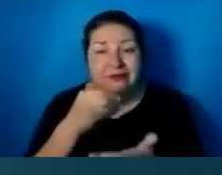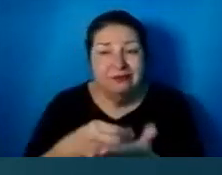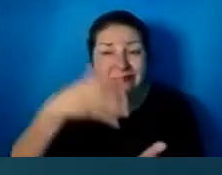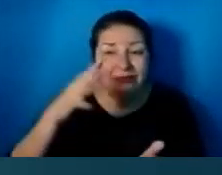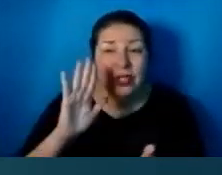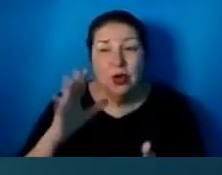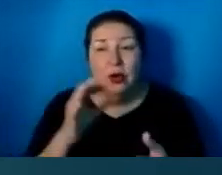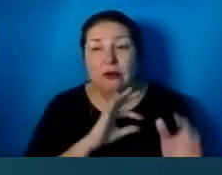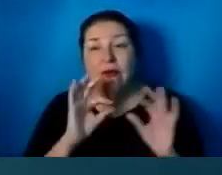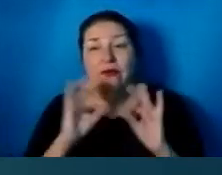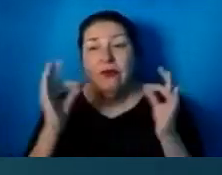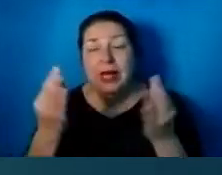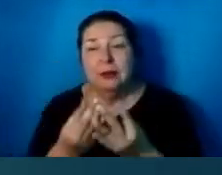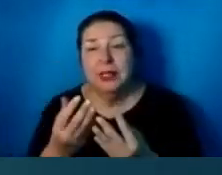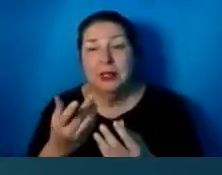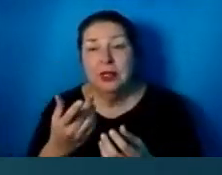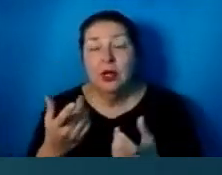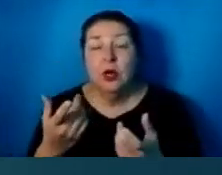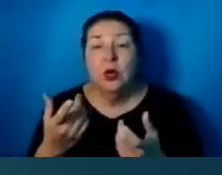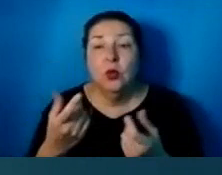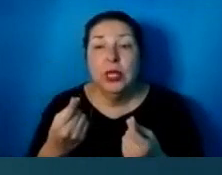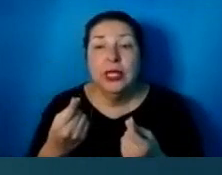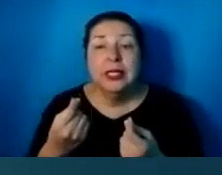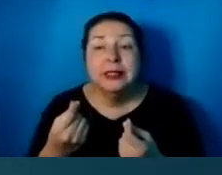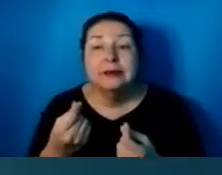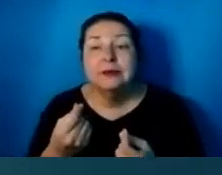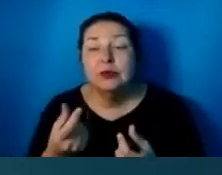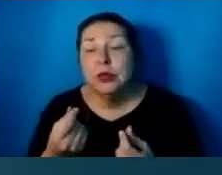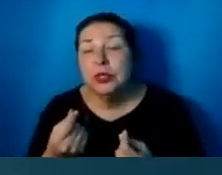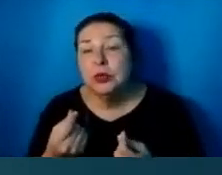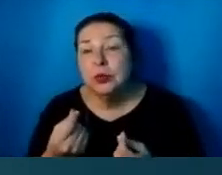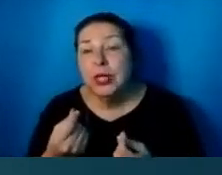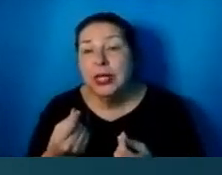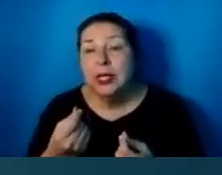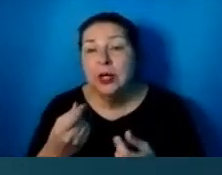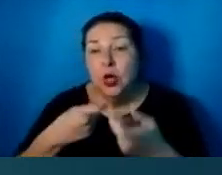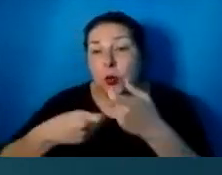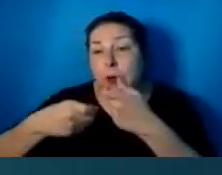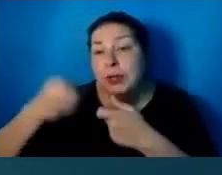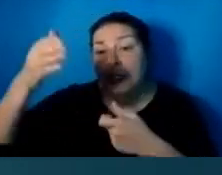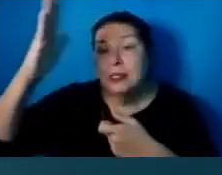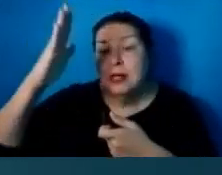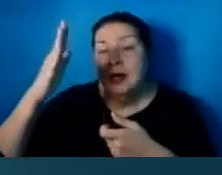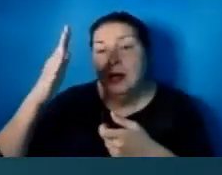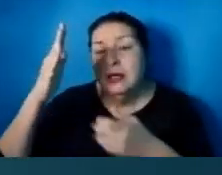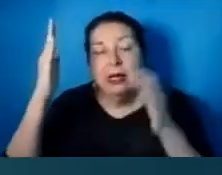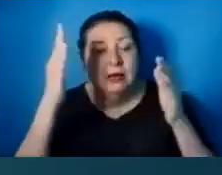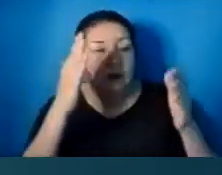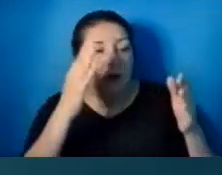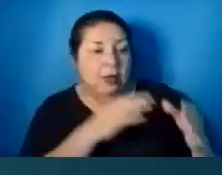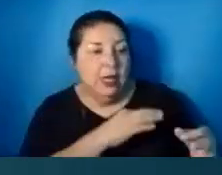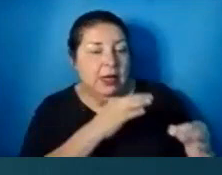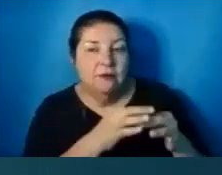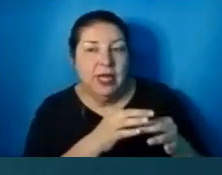put all of these things in place of God, and that is what we devote our time and